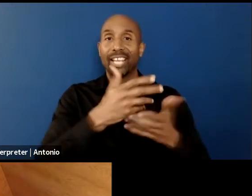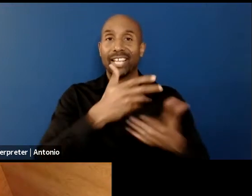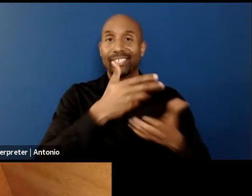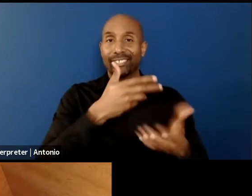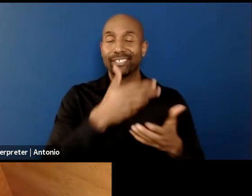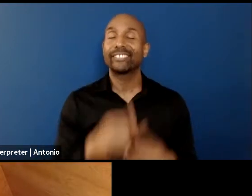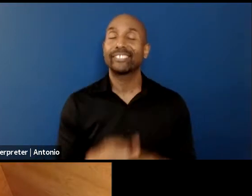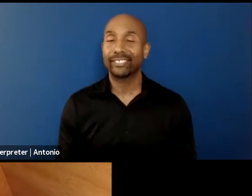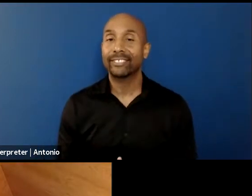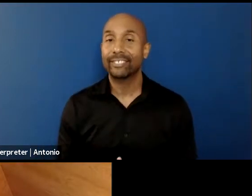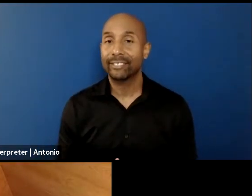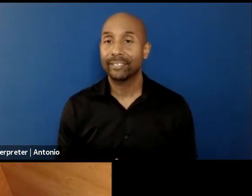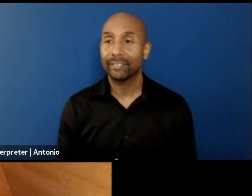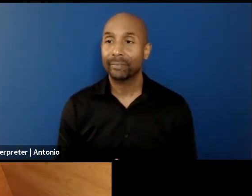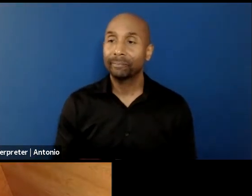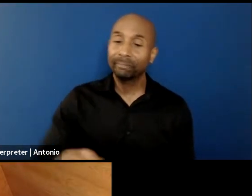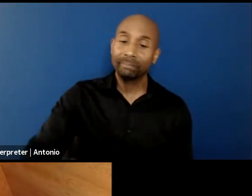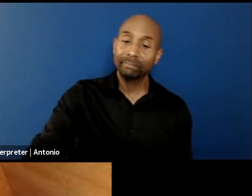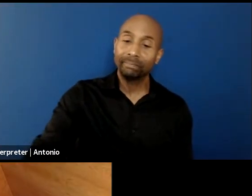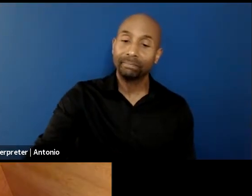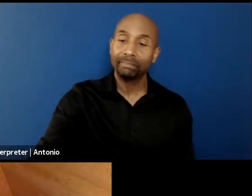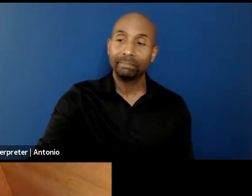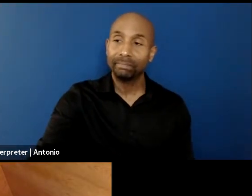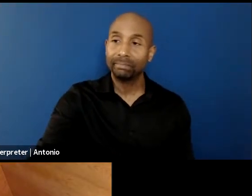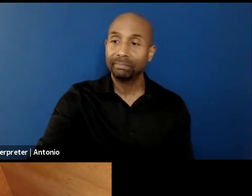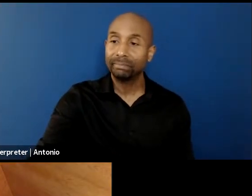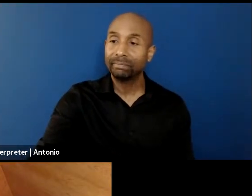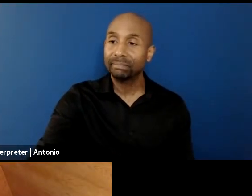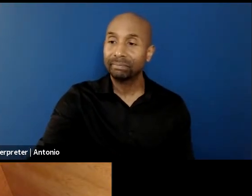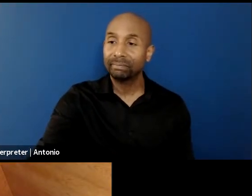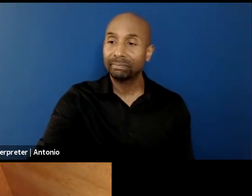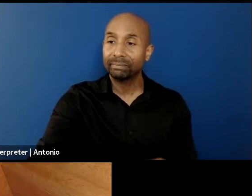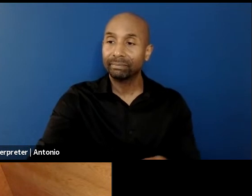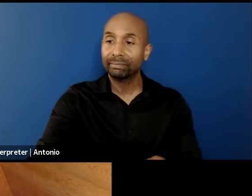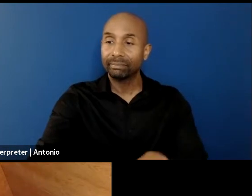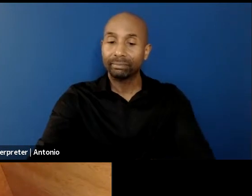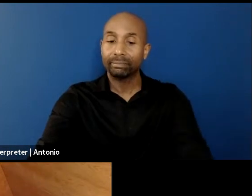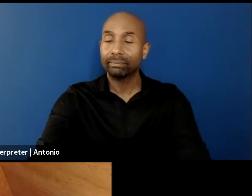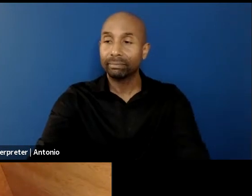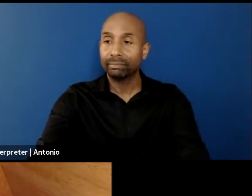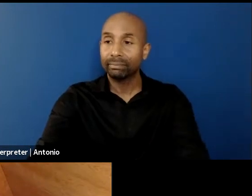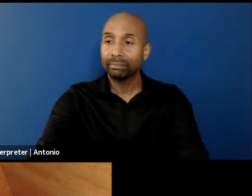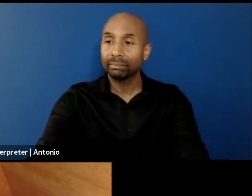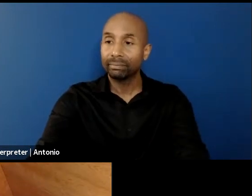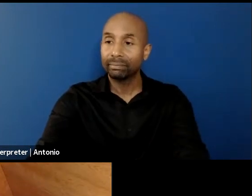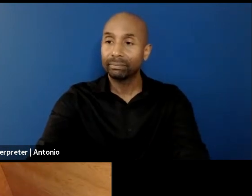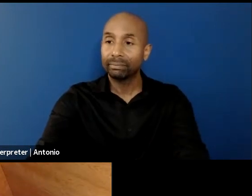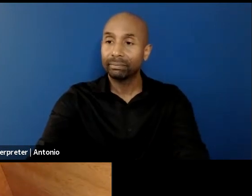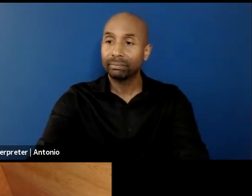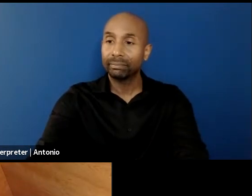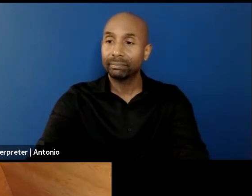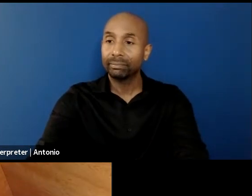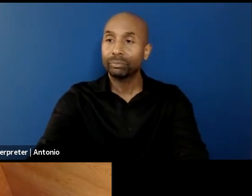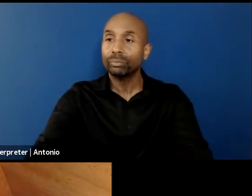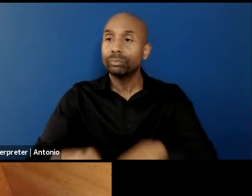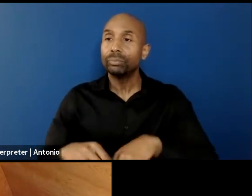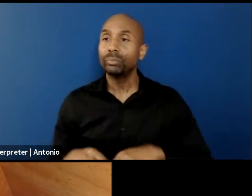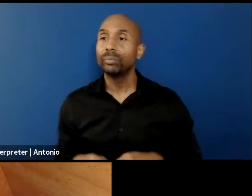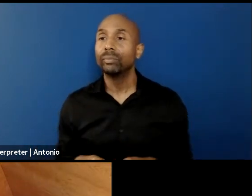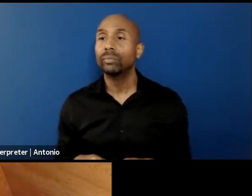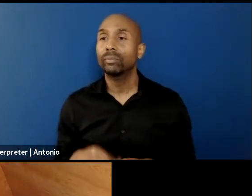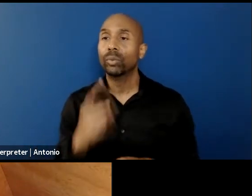so one thing that I want to ask you maybe was in connection with with RiaCrit. I mean, RiaCrit became